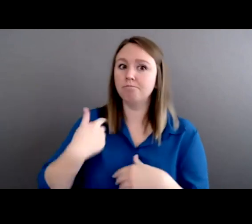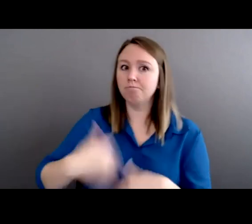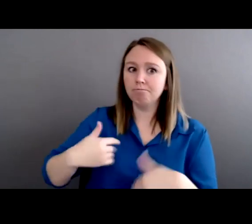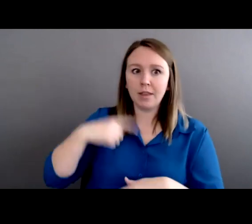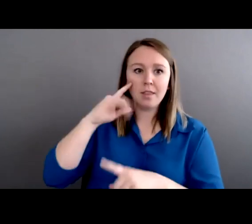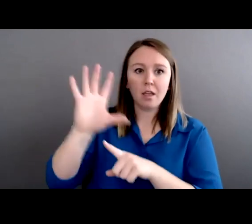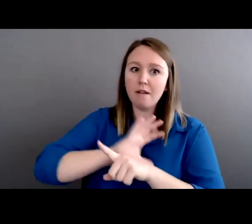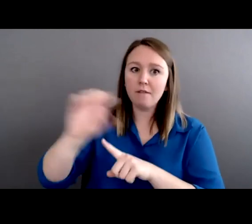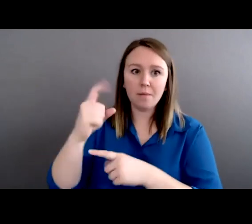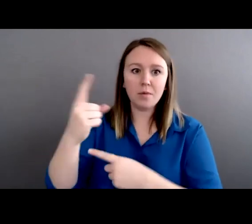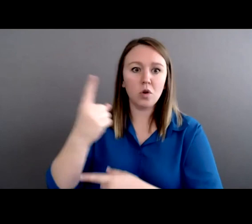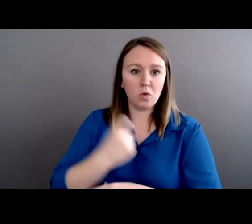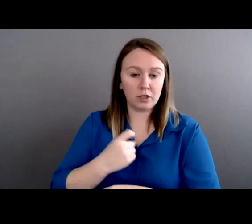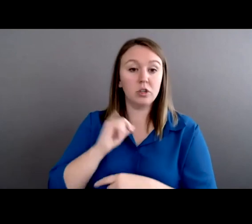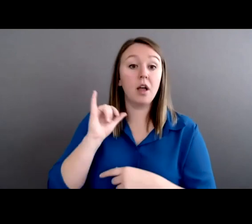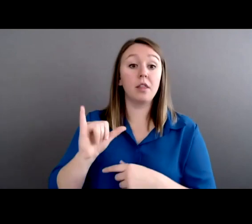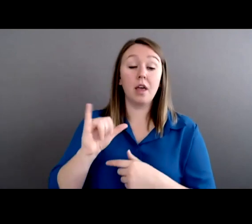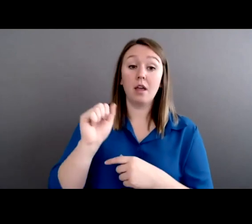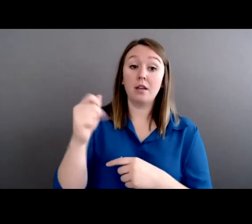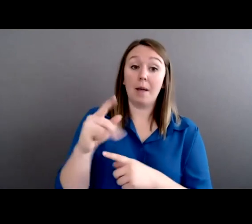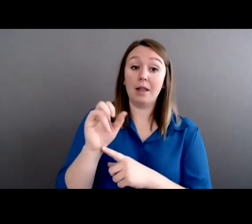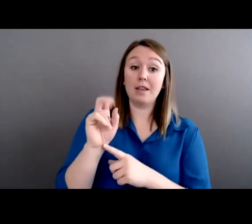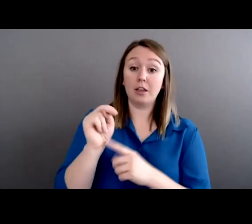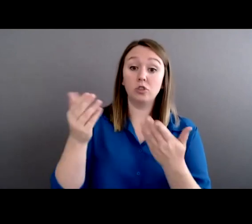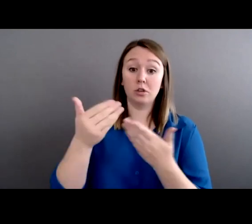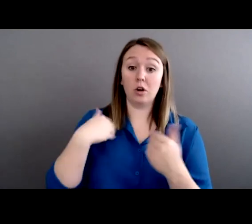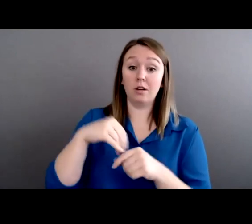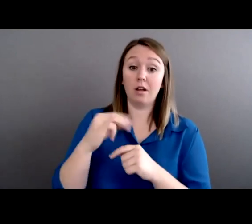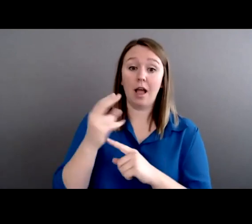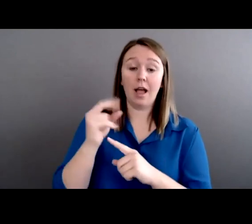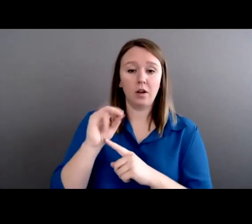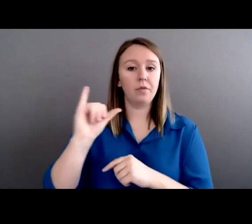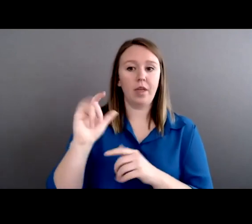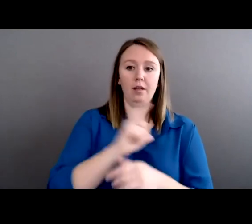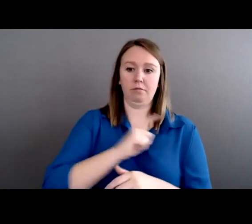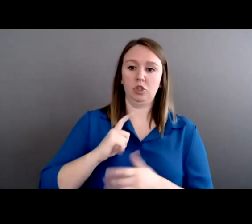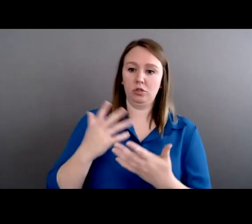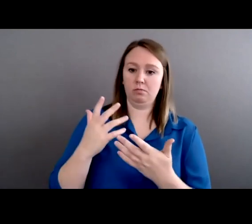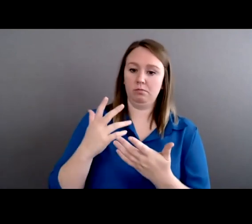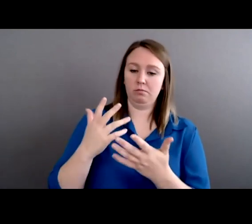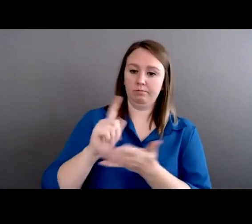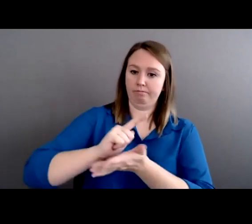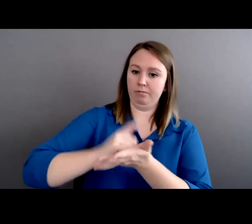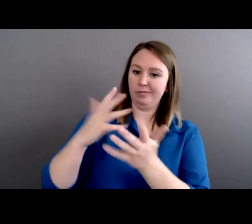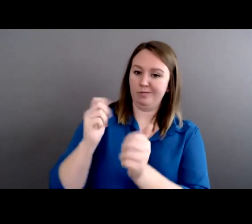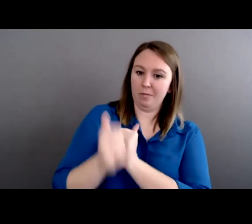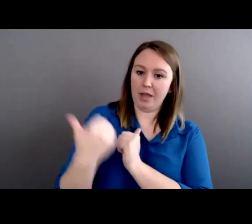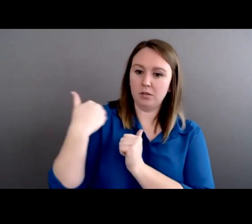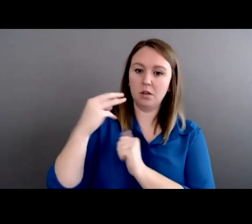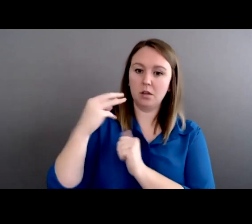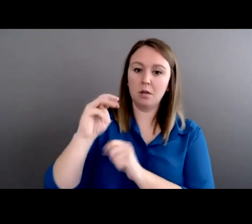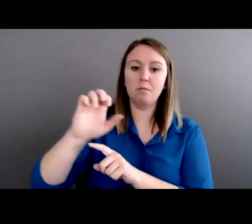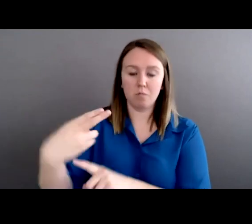application that we have in Idaho is the legislation that was successfully passed in March that Bart